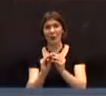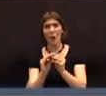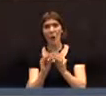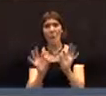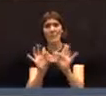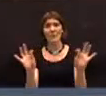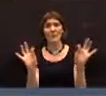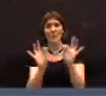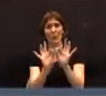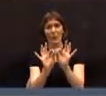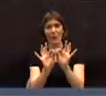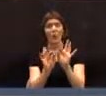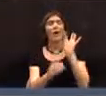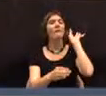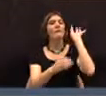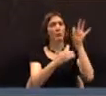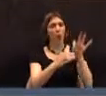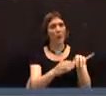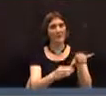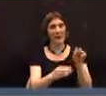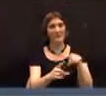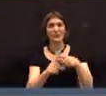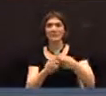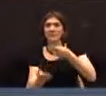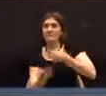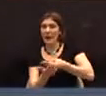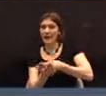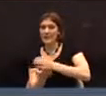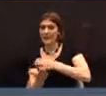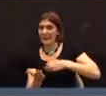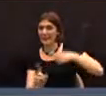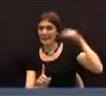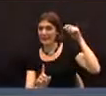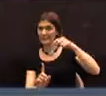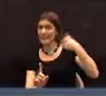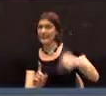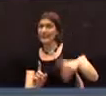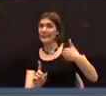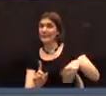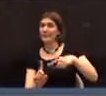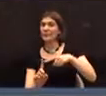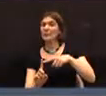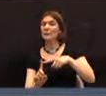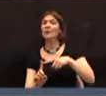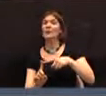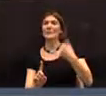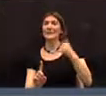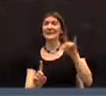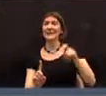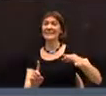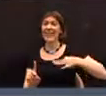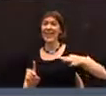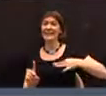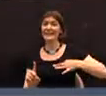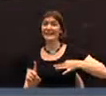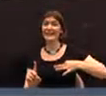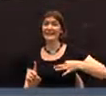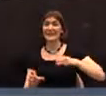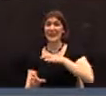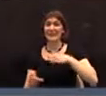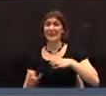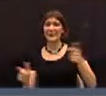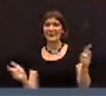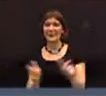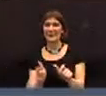namely that function of Finance Committee, that we still need volunteers. We